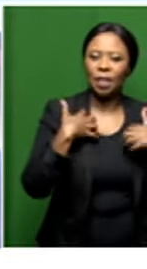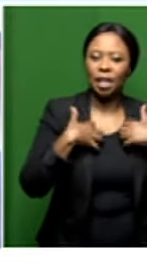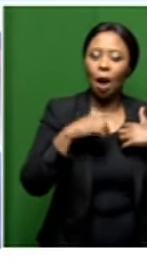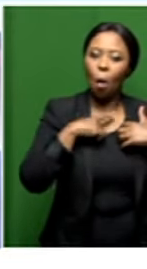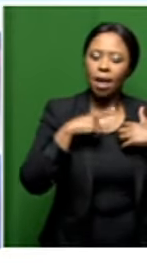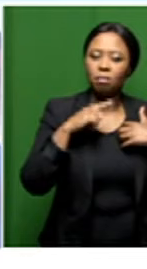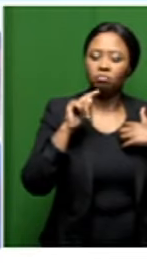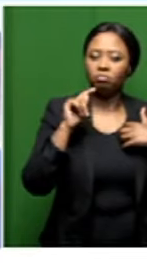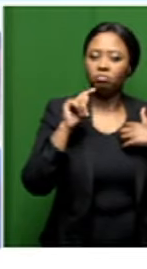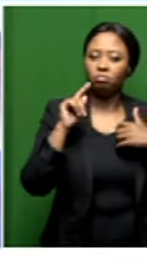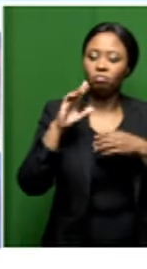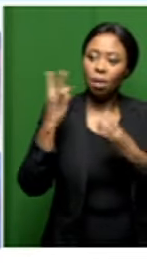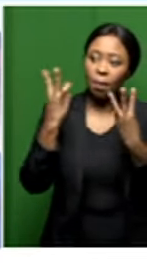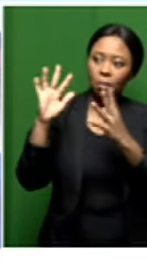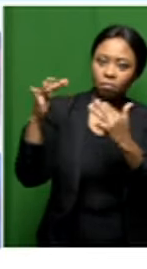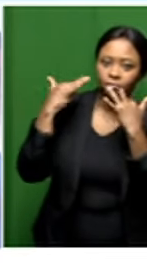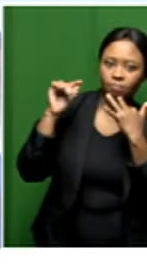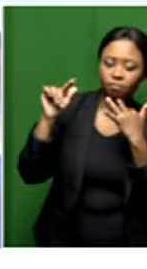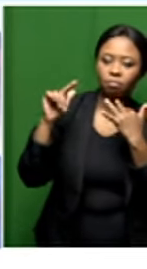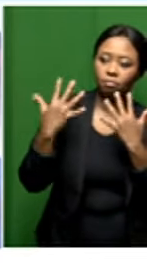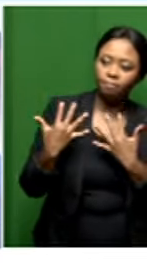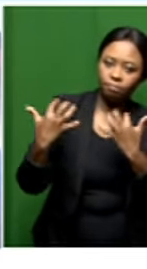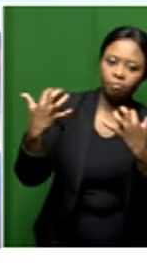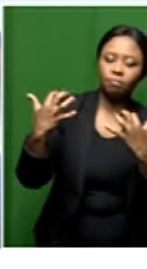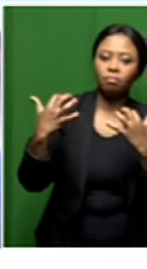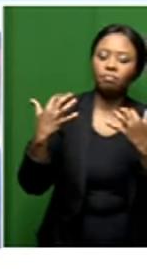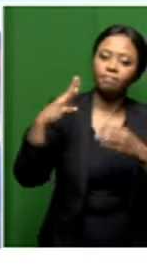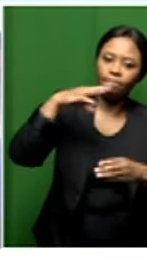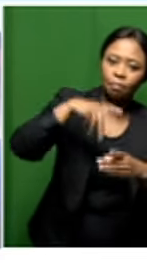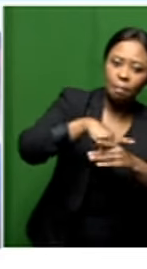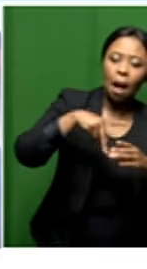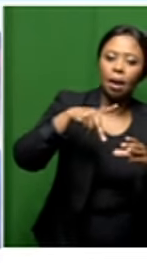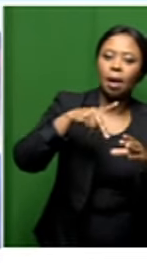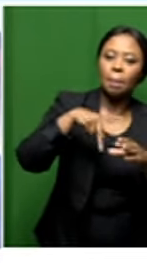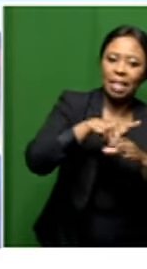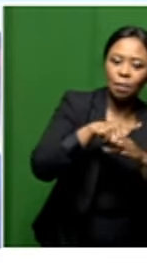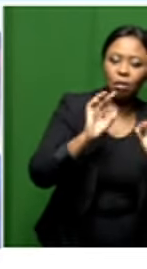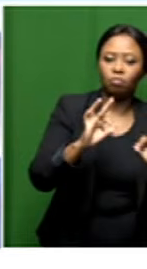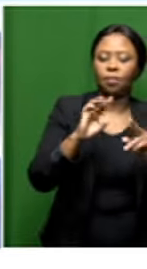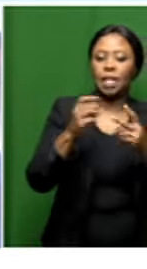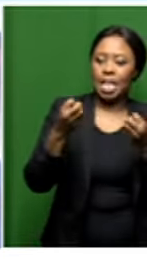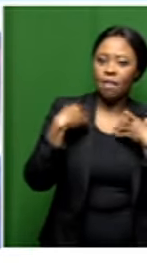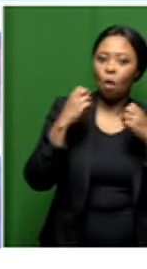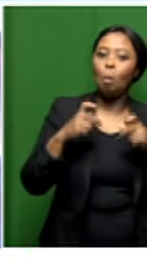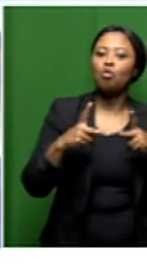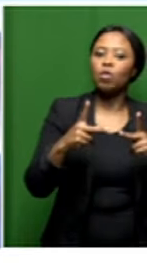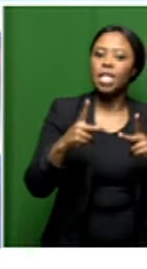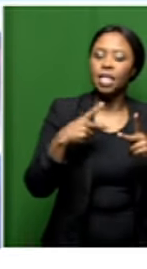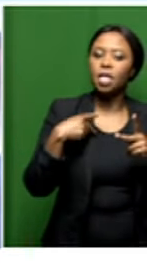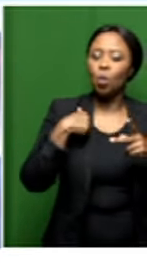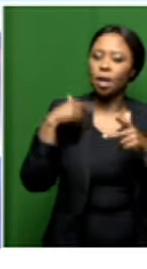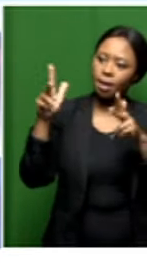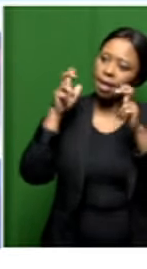participating in in in in the dialogue, giving us, you know, also opportunities to hear from